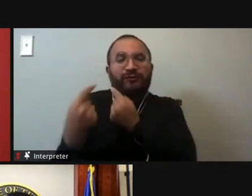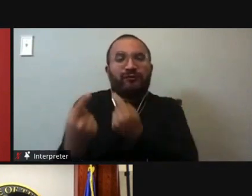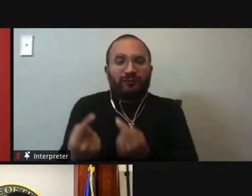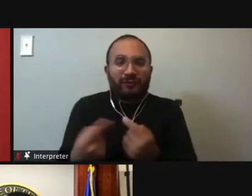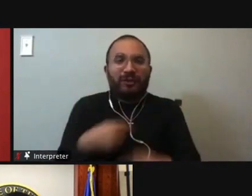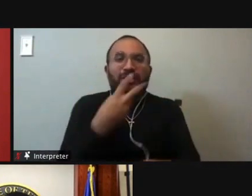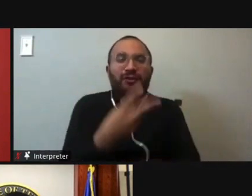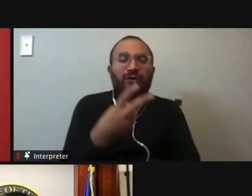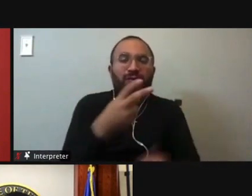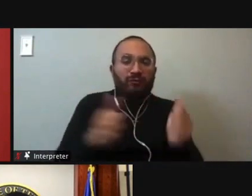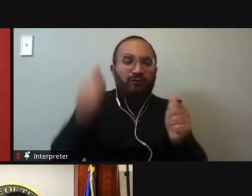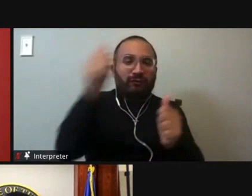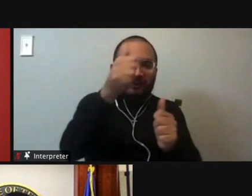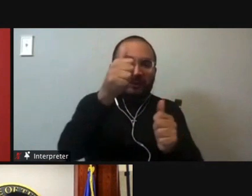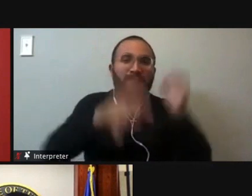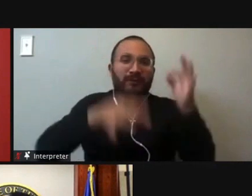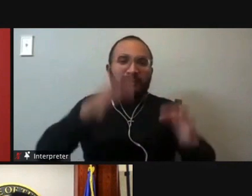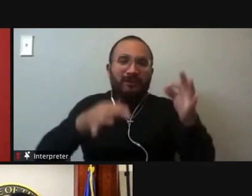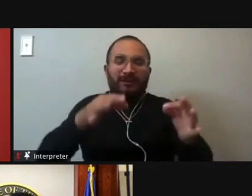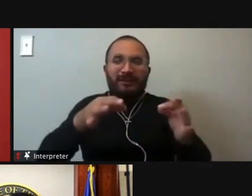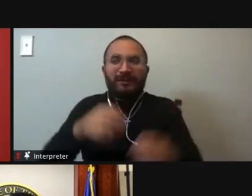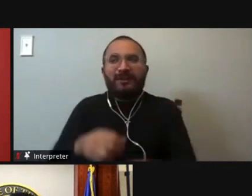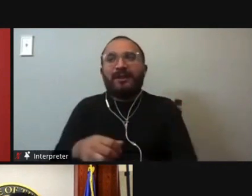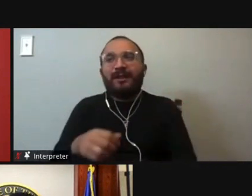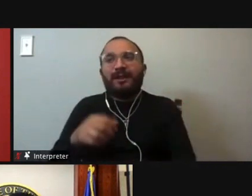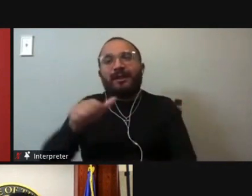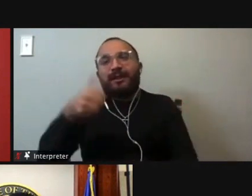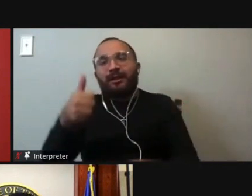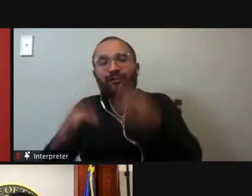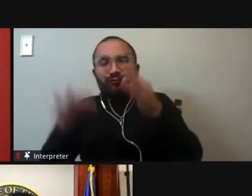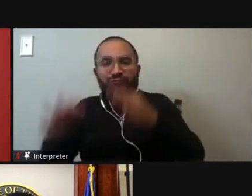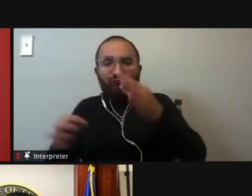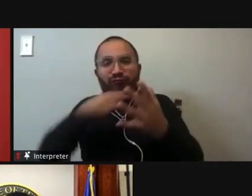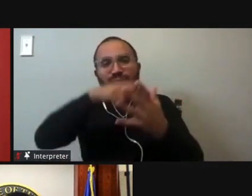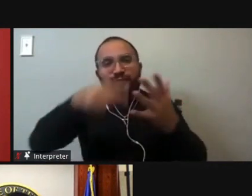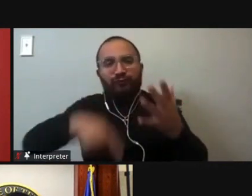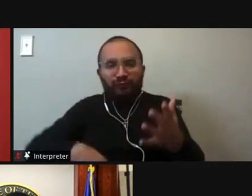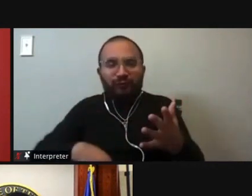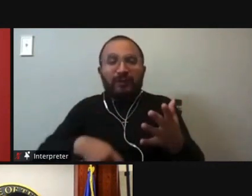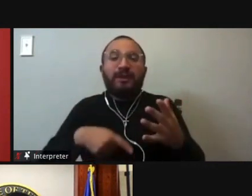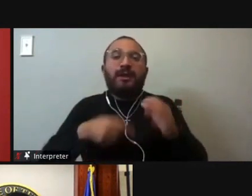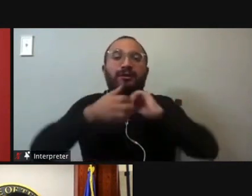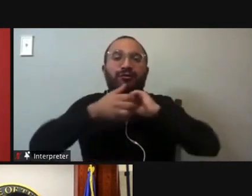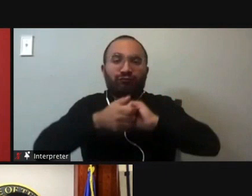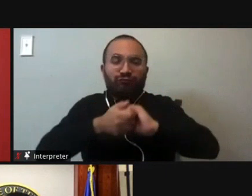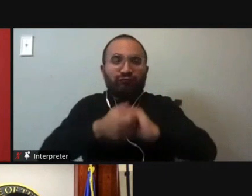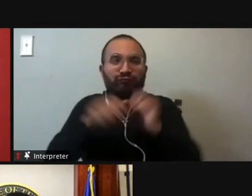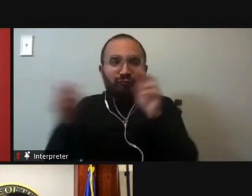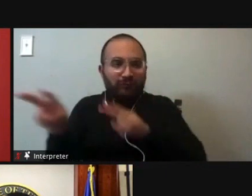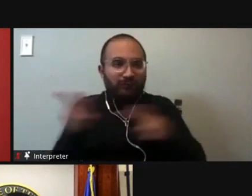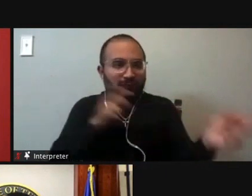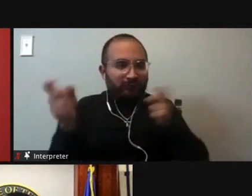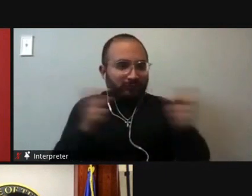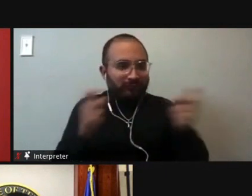and nine associate justices through four legislative sessions. I've collaboratively overseen five